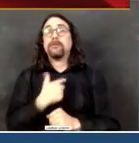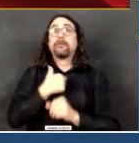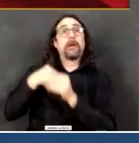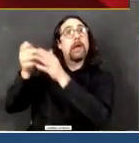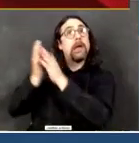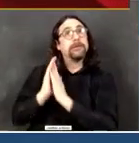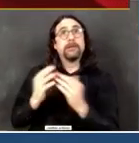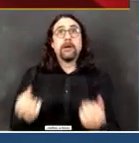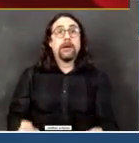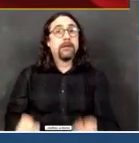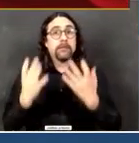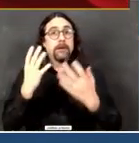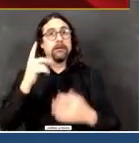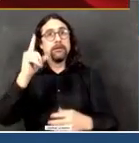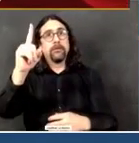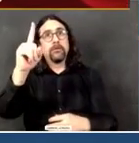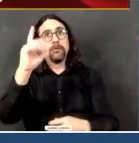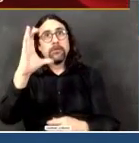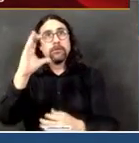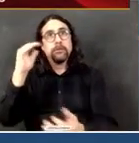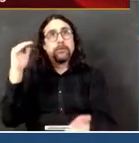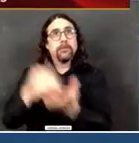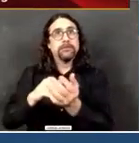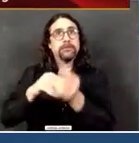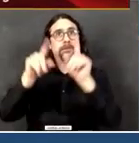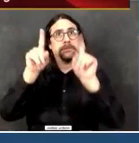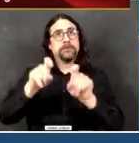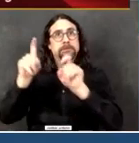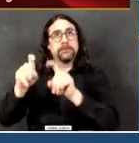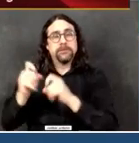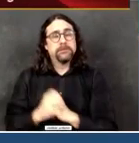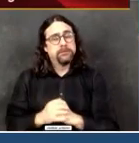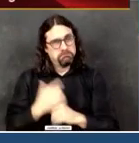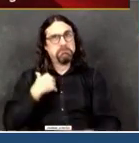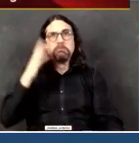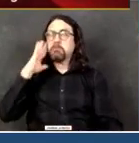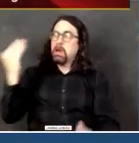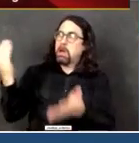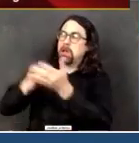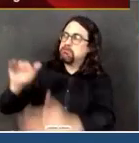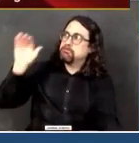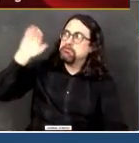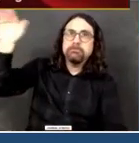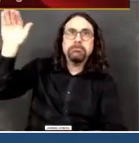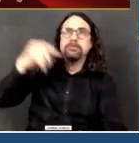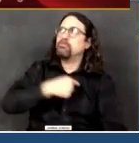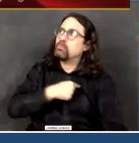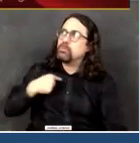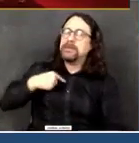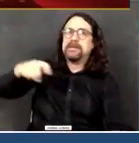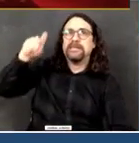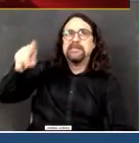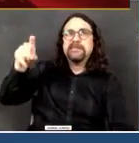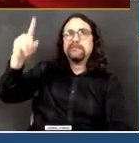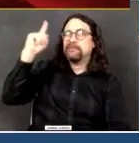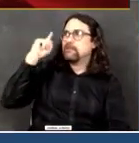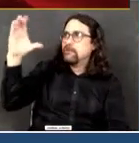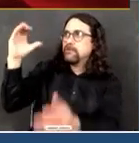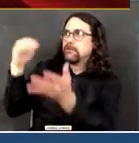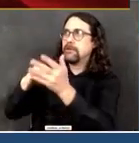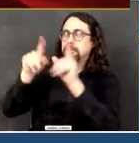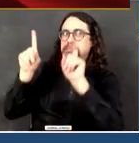with this community effort and to continue everything else that we are doing. Specifically, 25,000